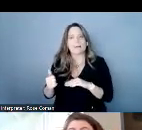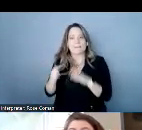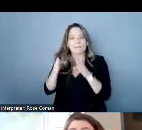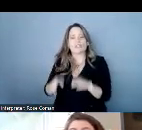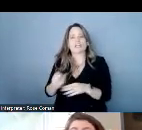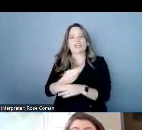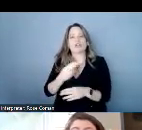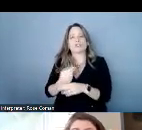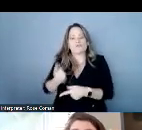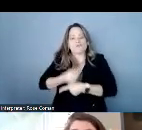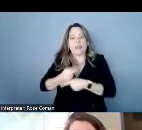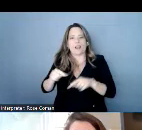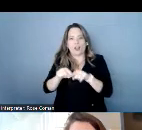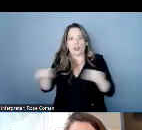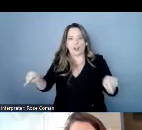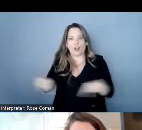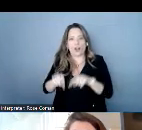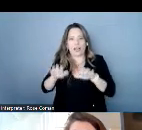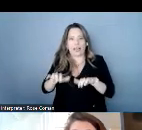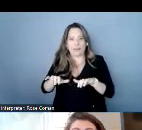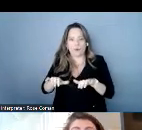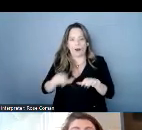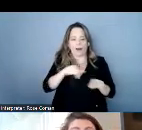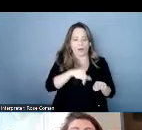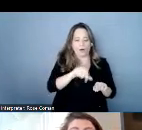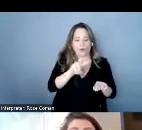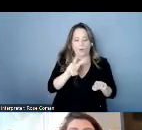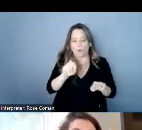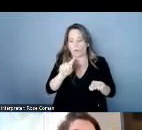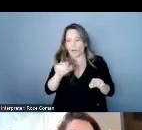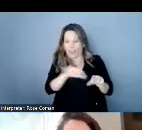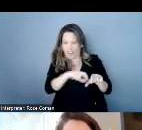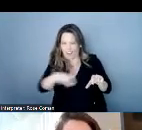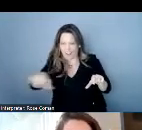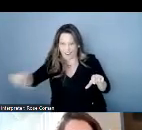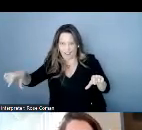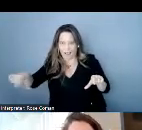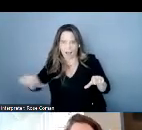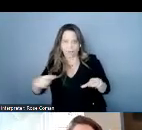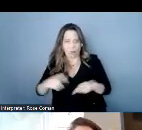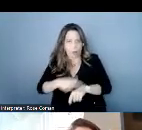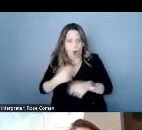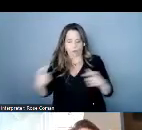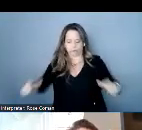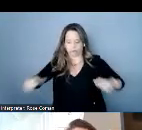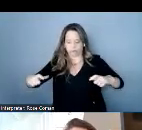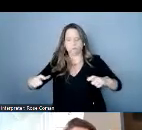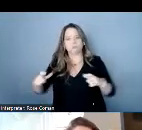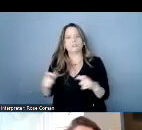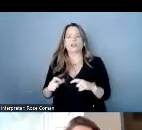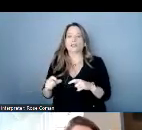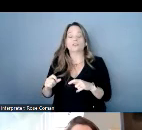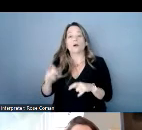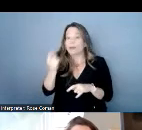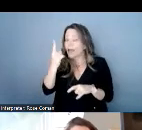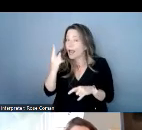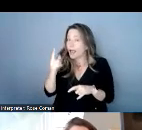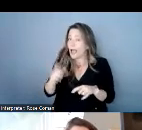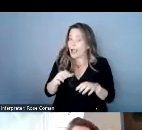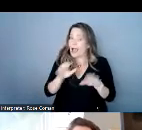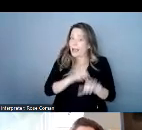shorthand which enables fast and accurate captions captioners look just like court reporters so if you have ever been to court